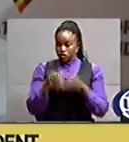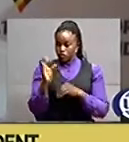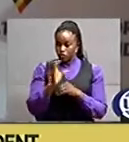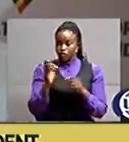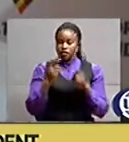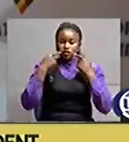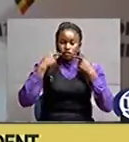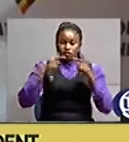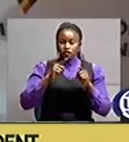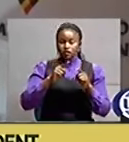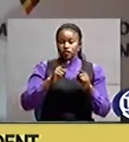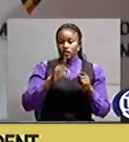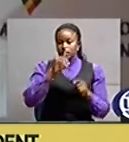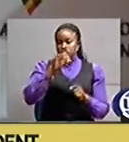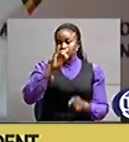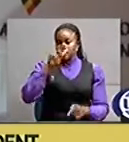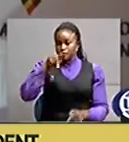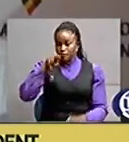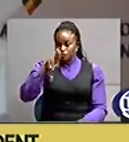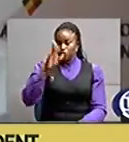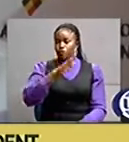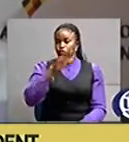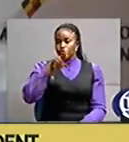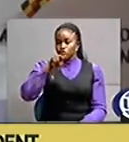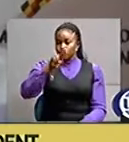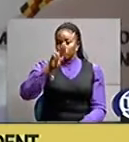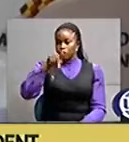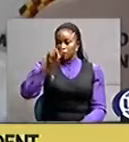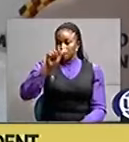paredia the new president